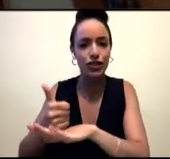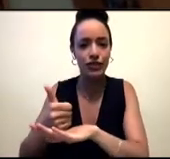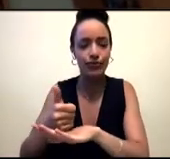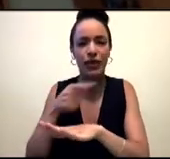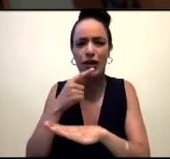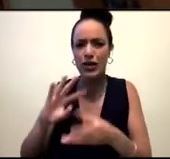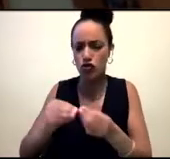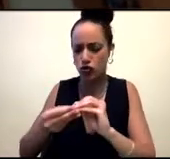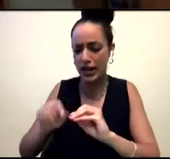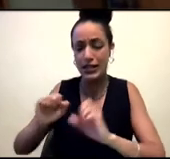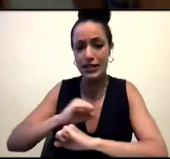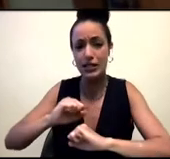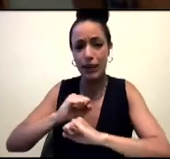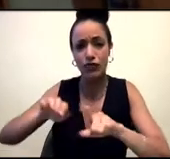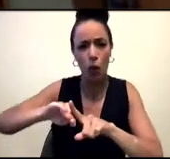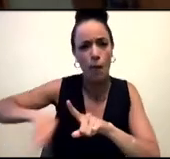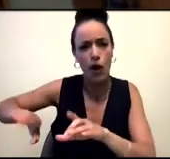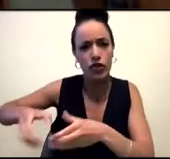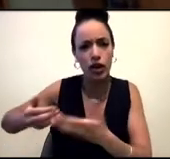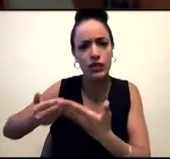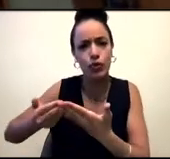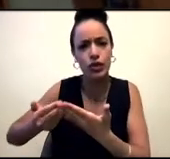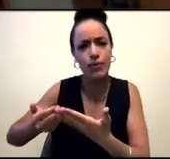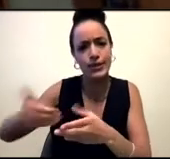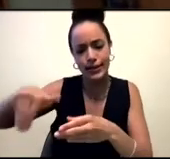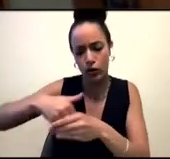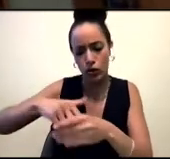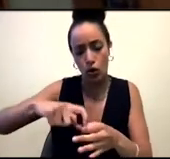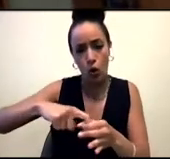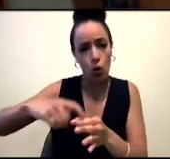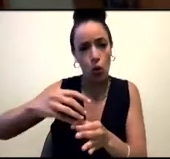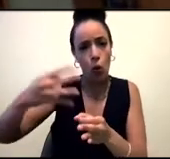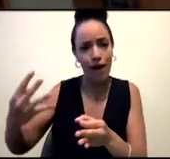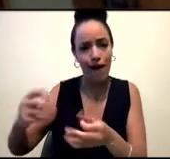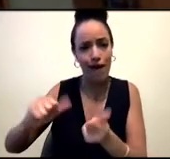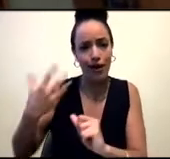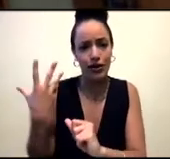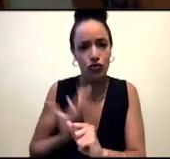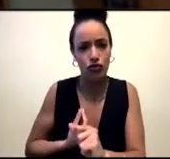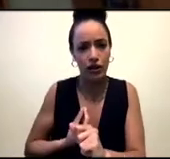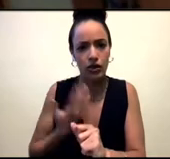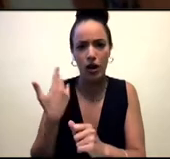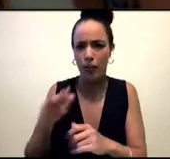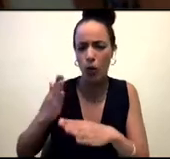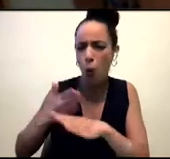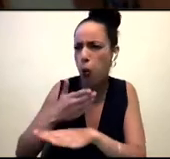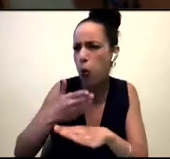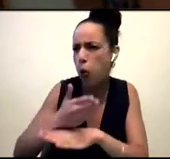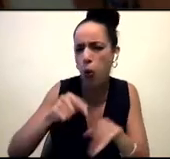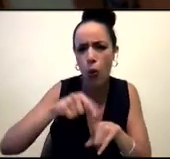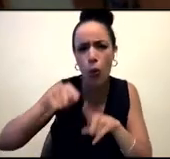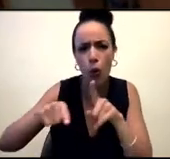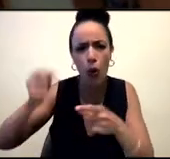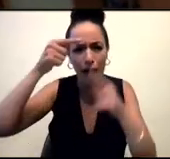Muslims, including queer and trans Muslims. She has done a range of work at a grassroots academic and policy